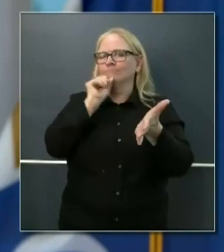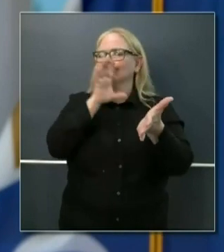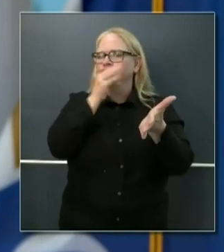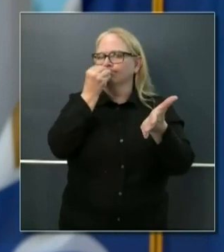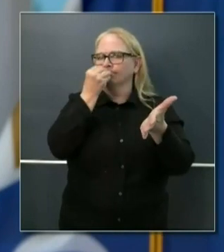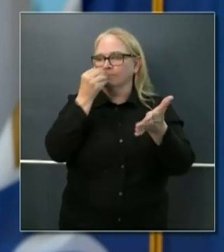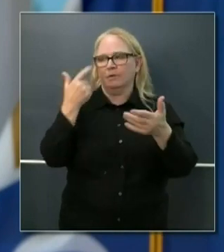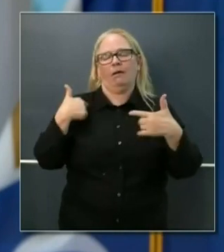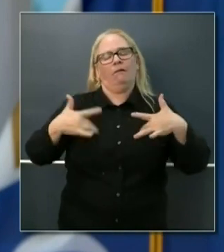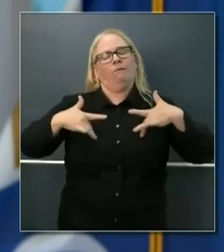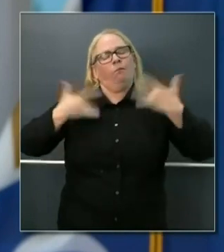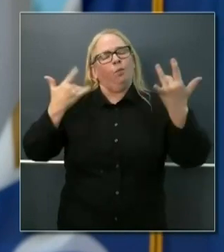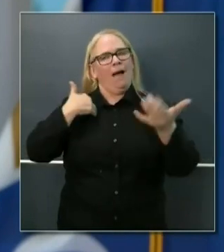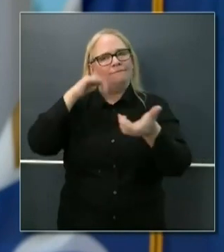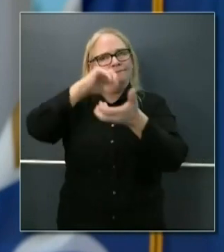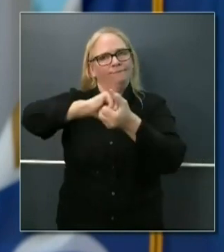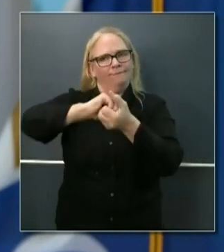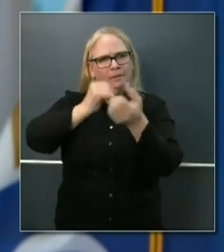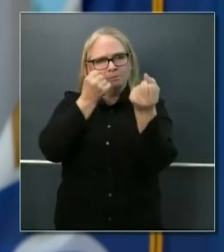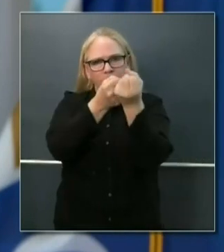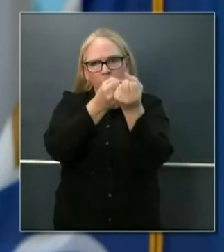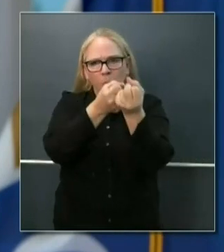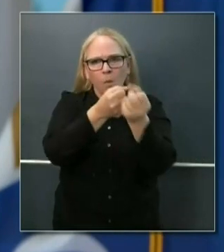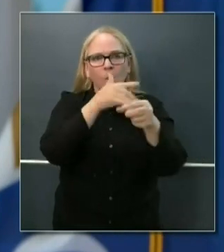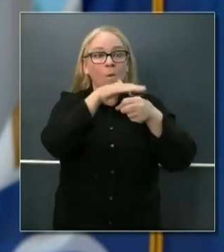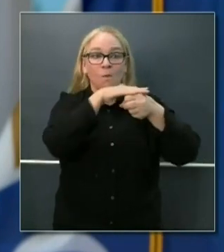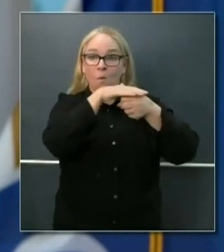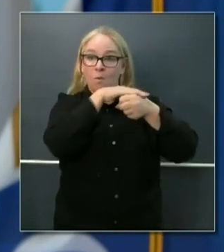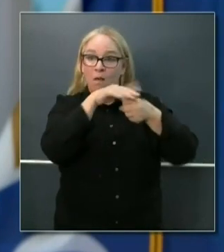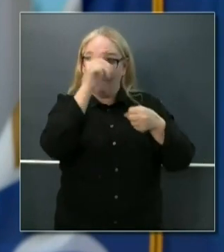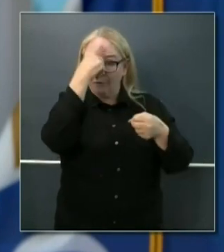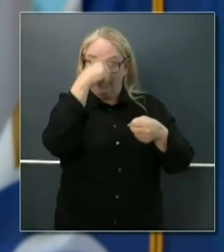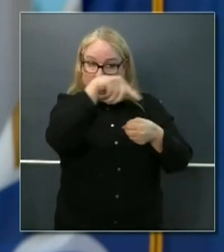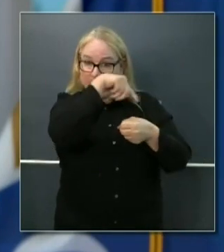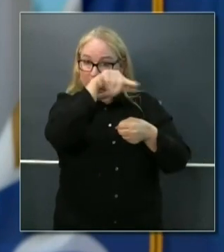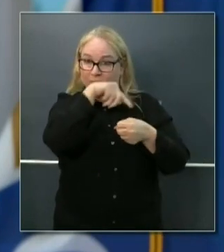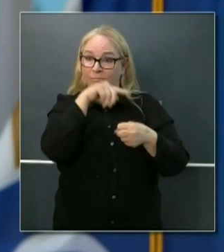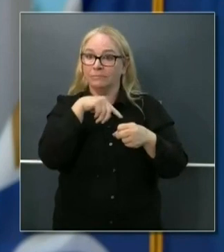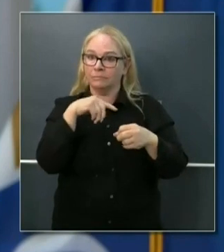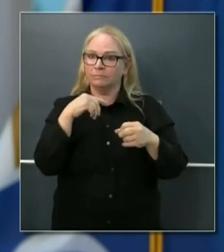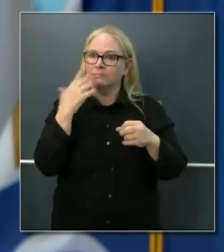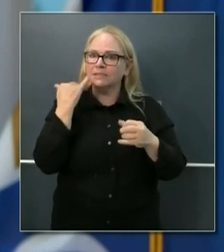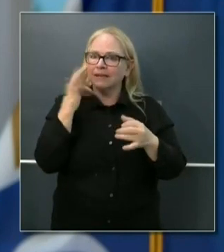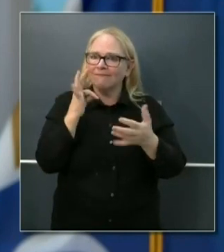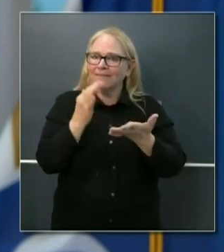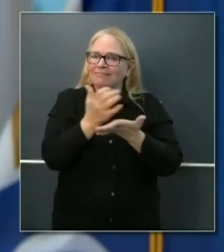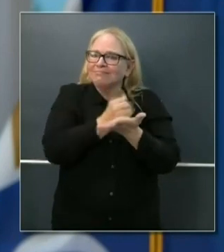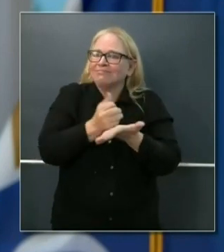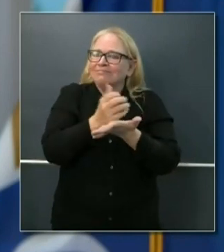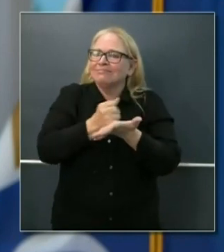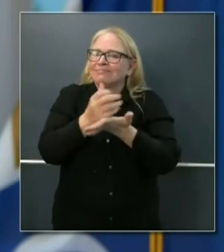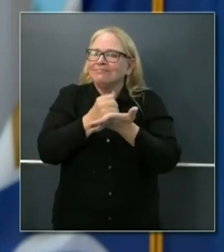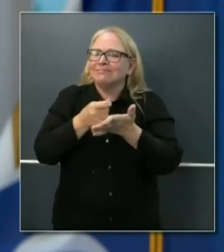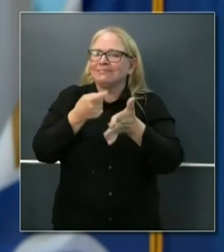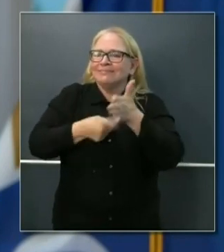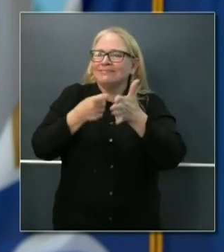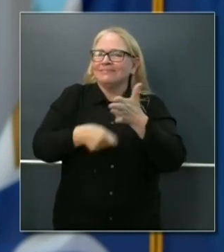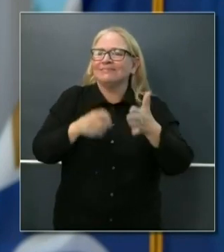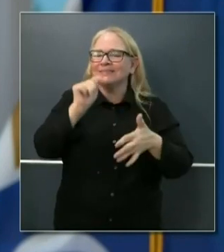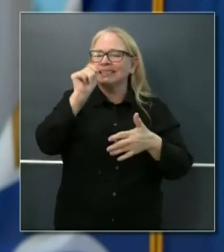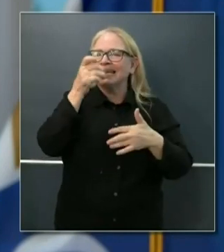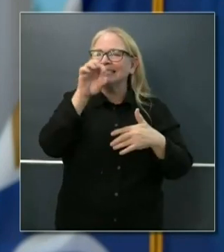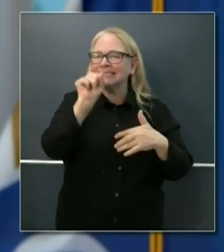This partnership also can support local government because the generation of local sales taxes associated with these purchases